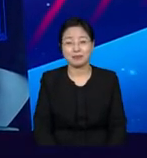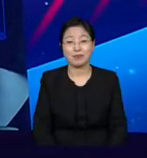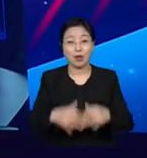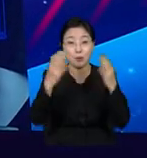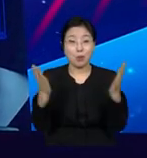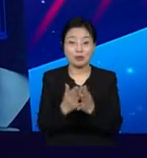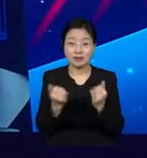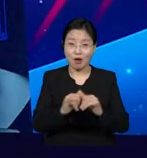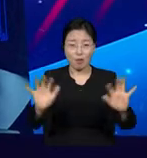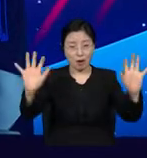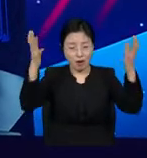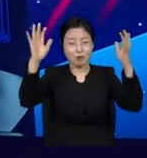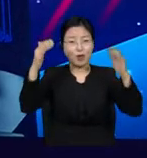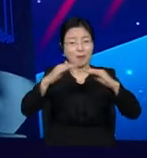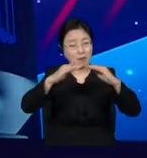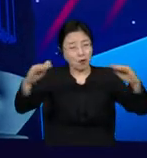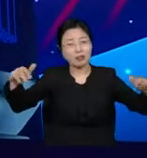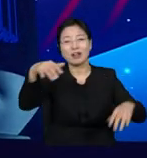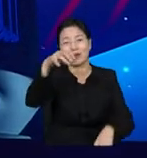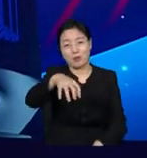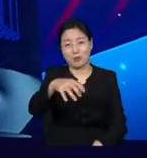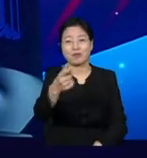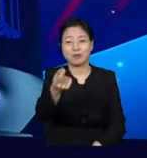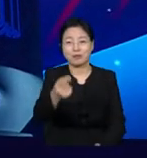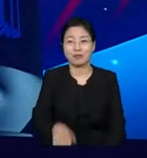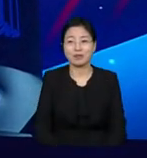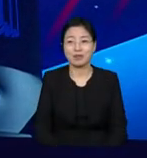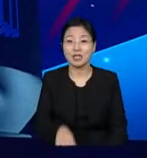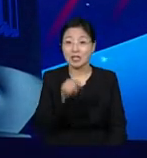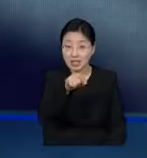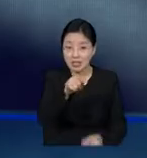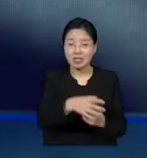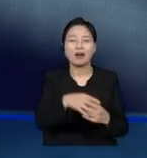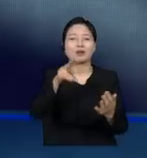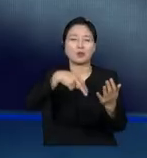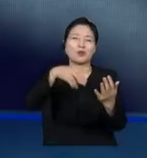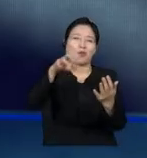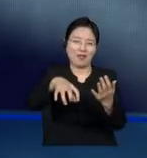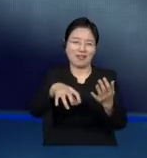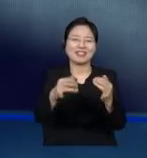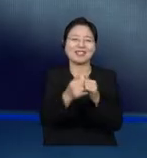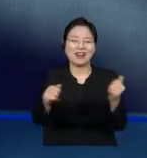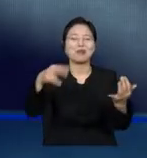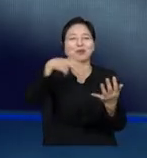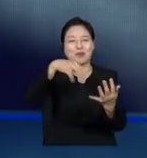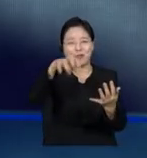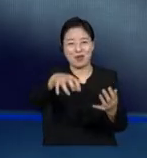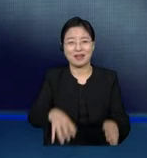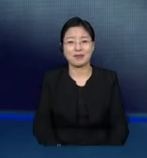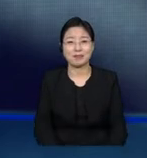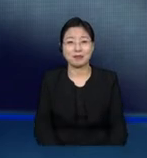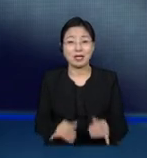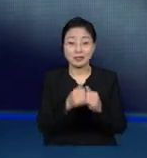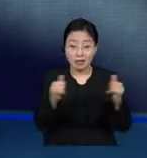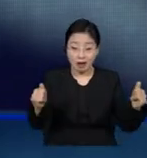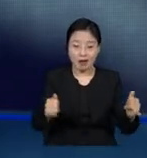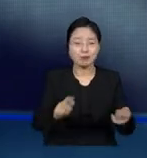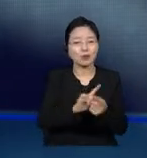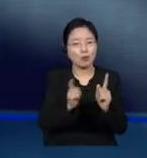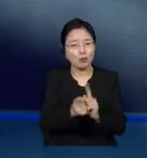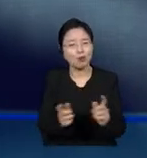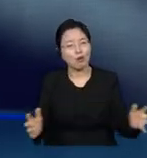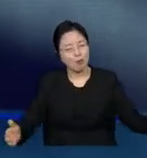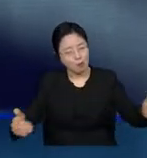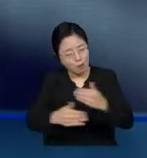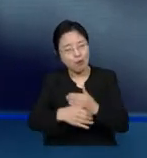and everyone is equal. Think about it. What is more inclusive than the library? Now what you do